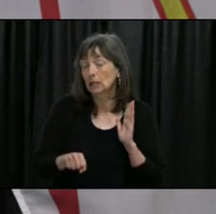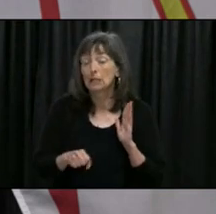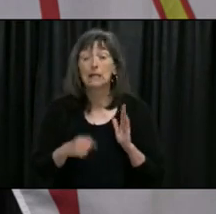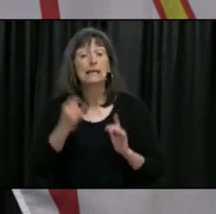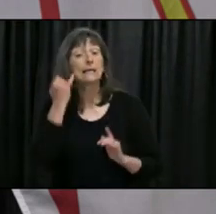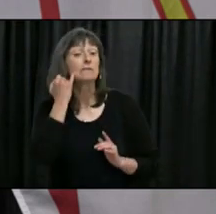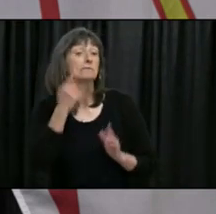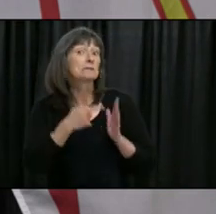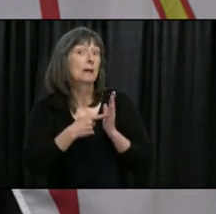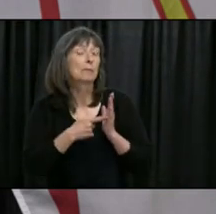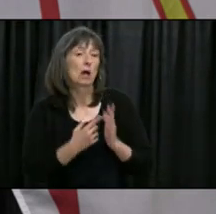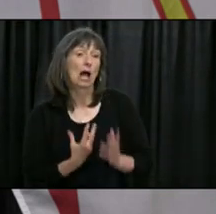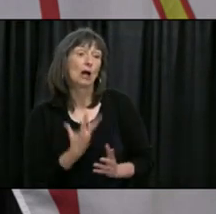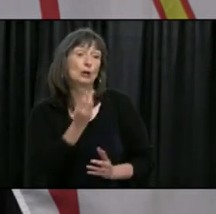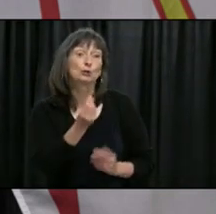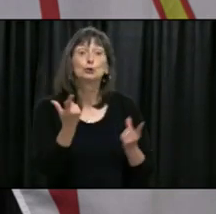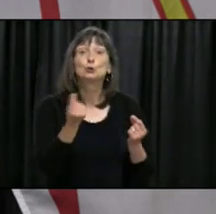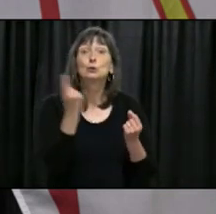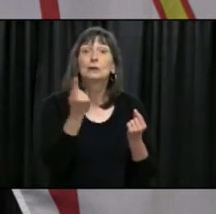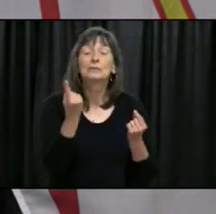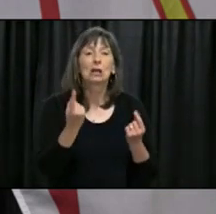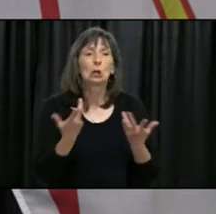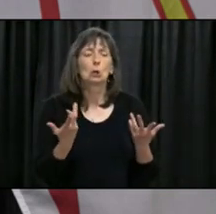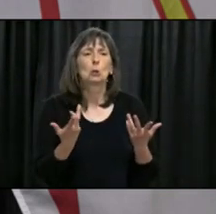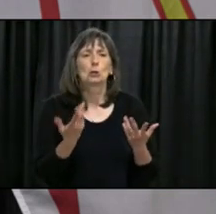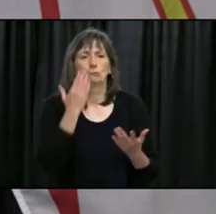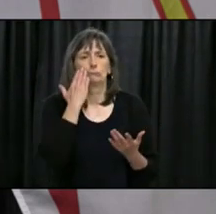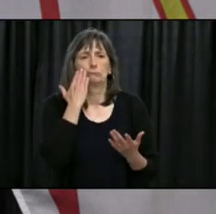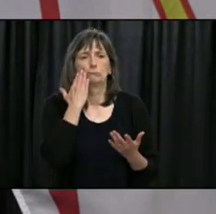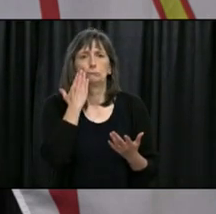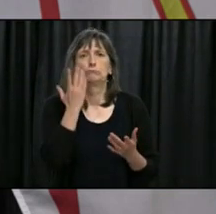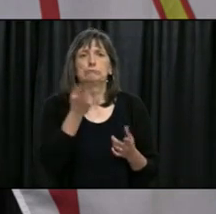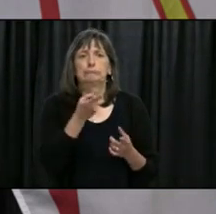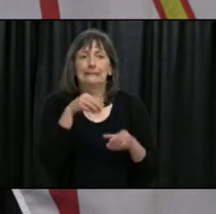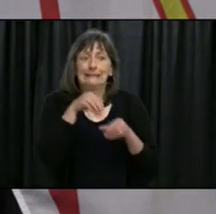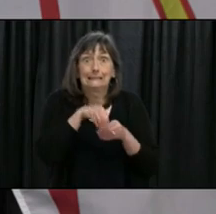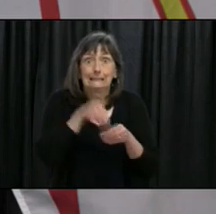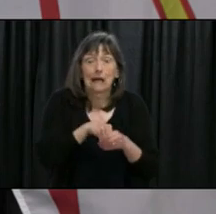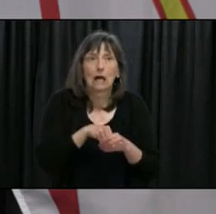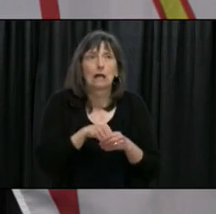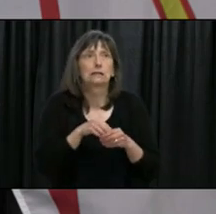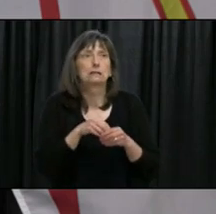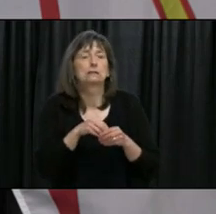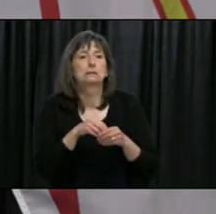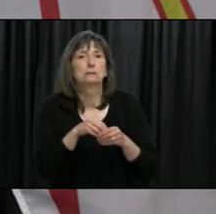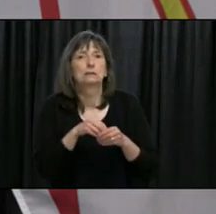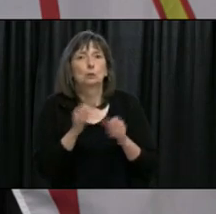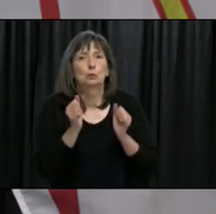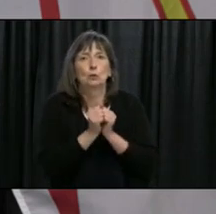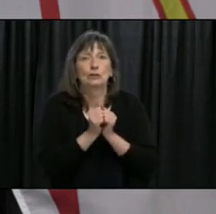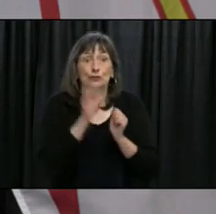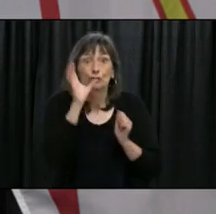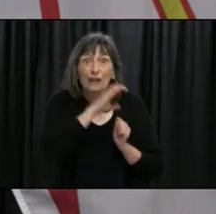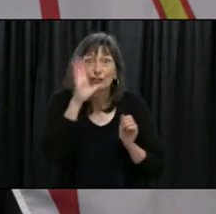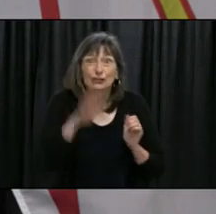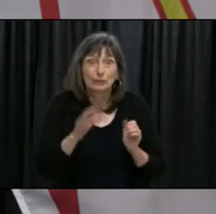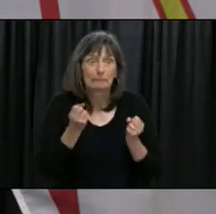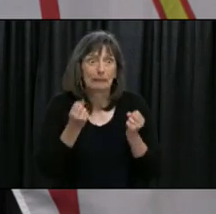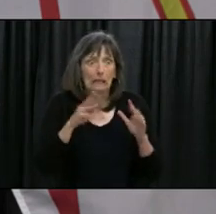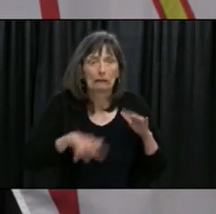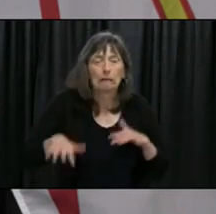know that you're going to end up likely in close quarters inside for a certain period of time